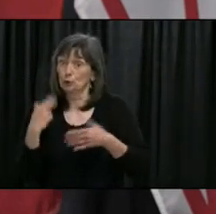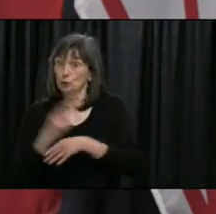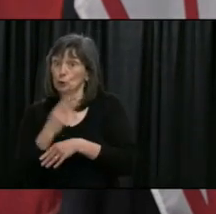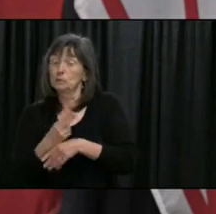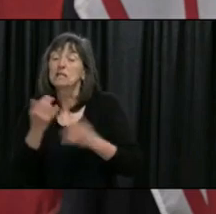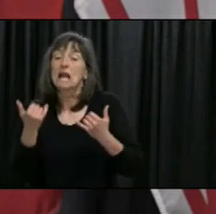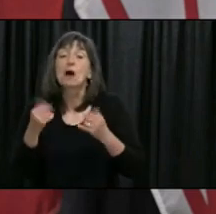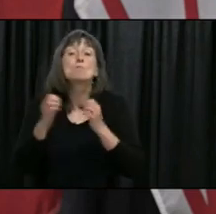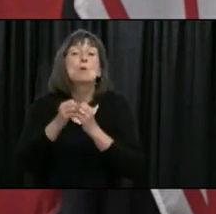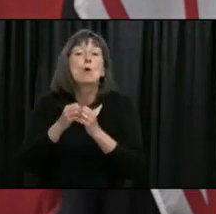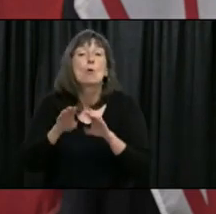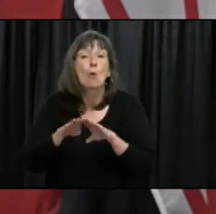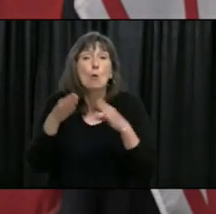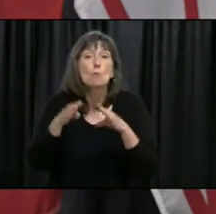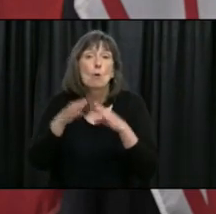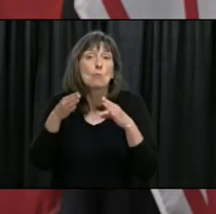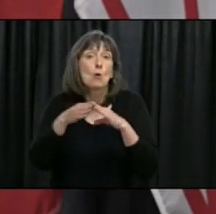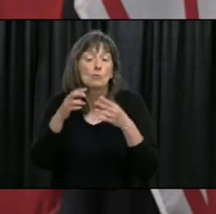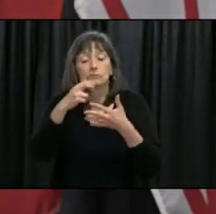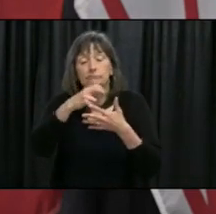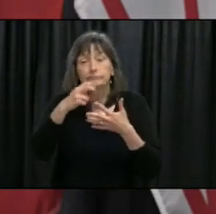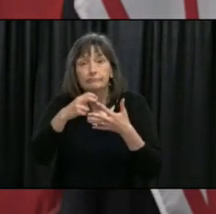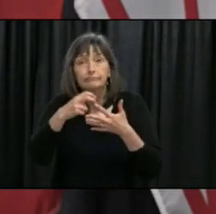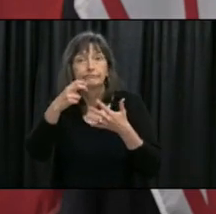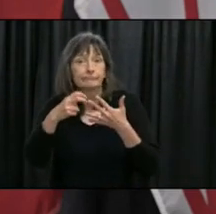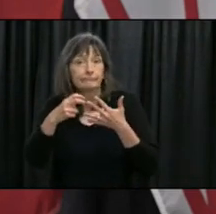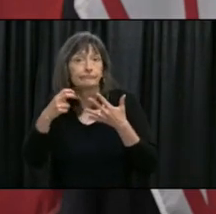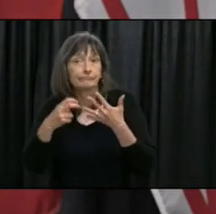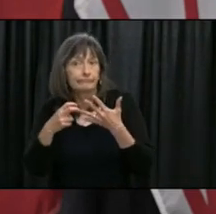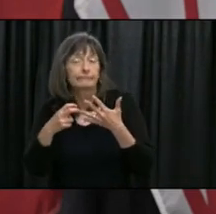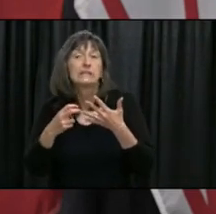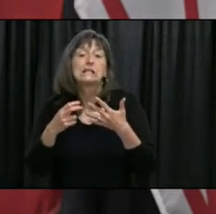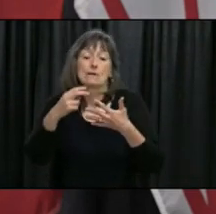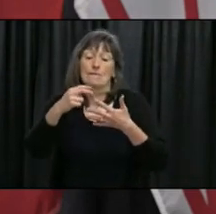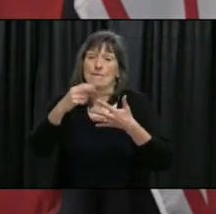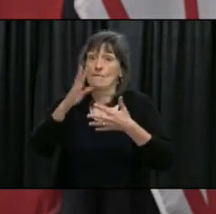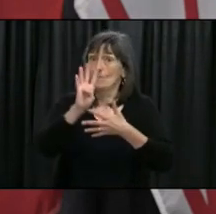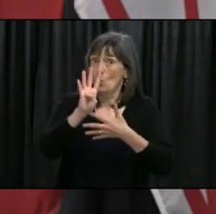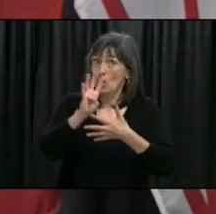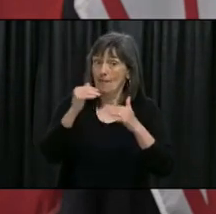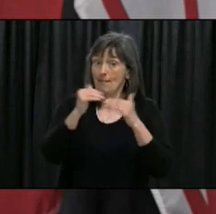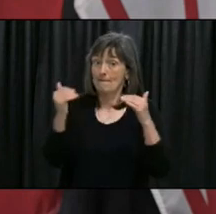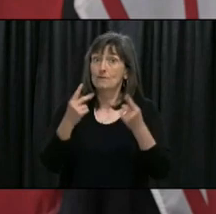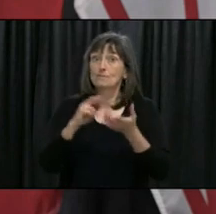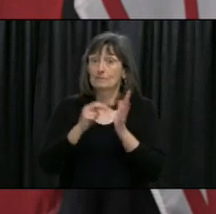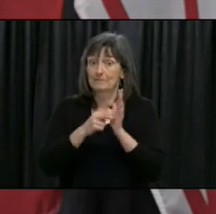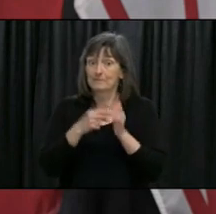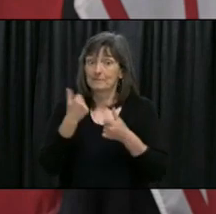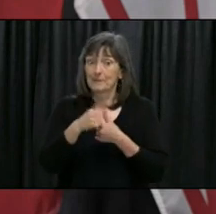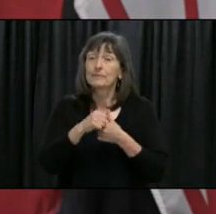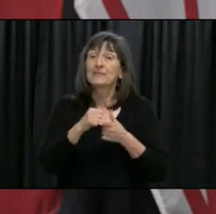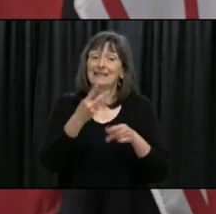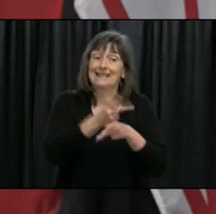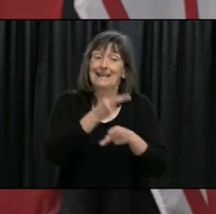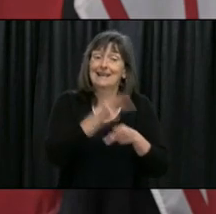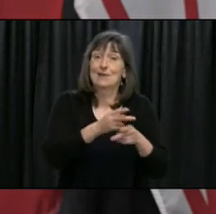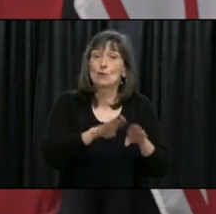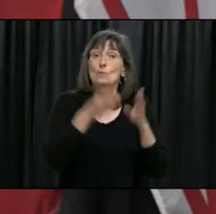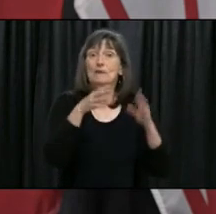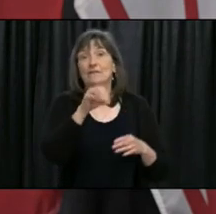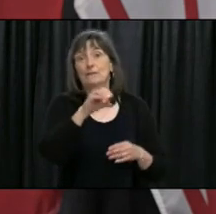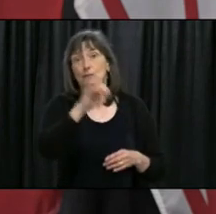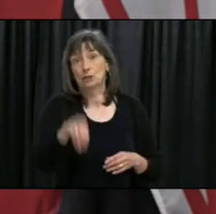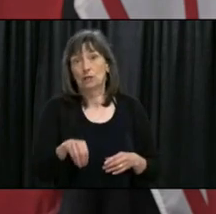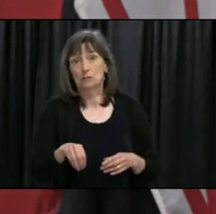our province moved from one alert level to another alert level 4 we went to 50% of child care spaces being open